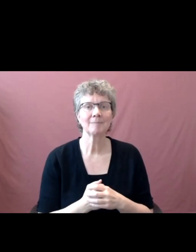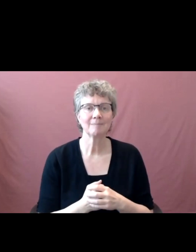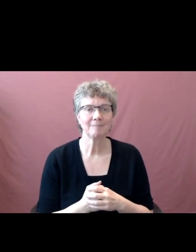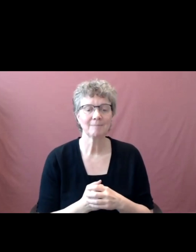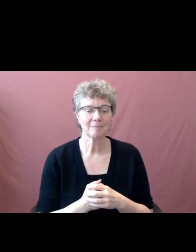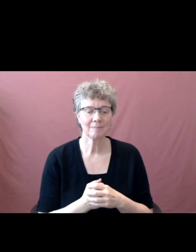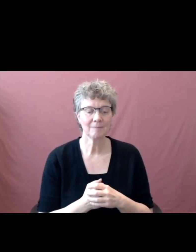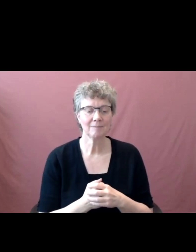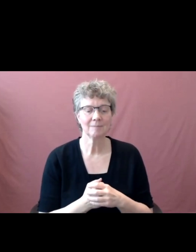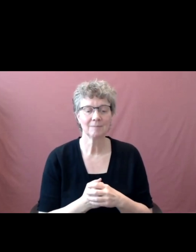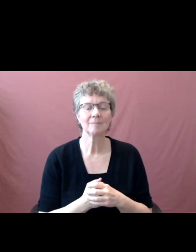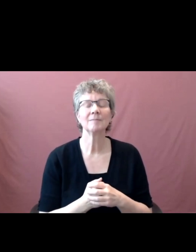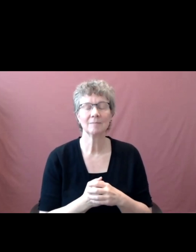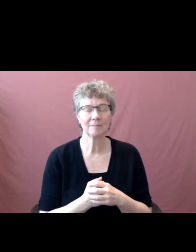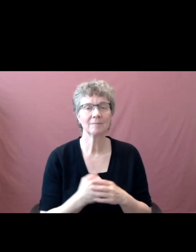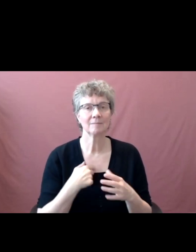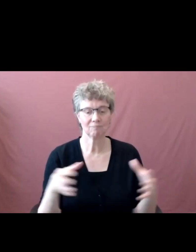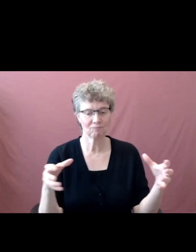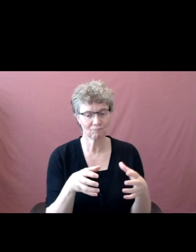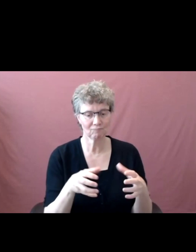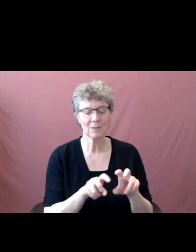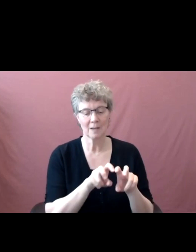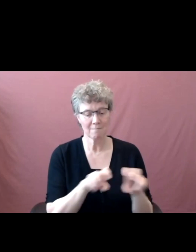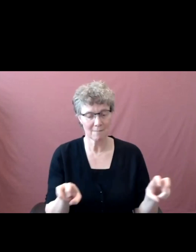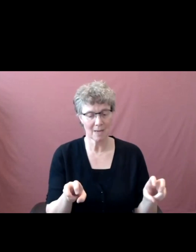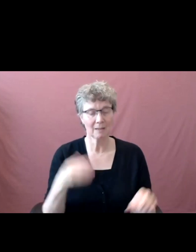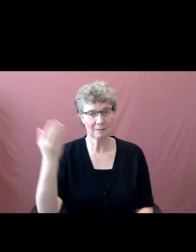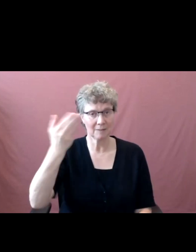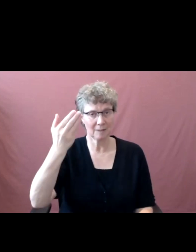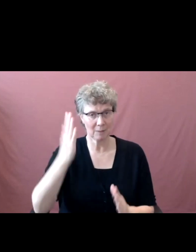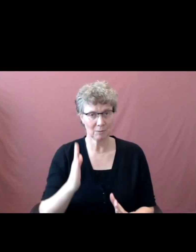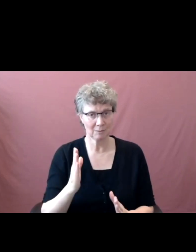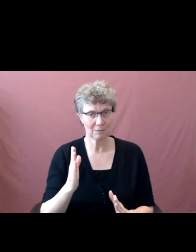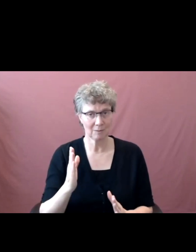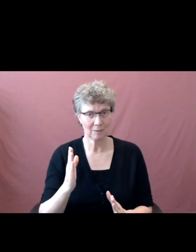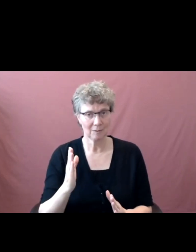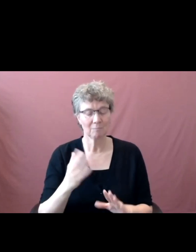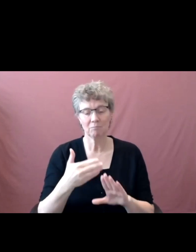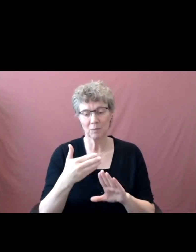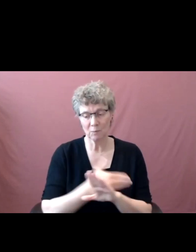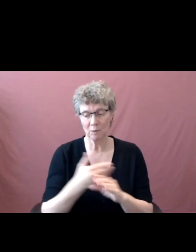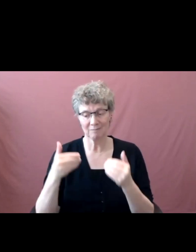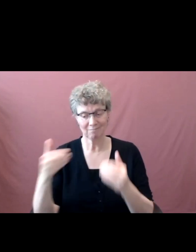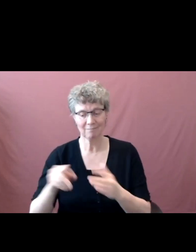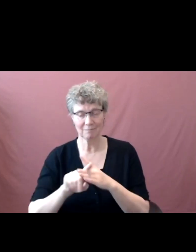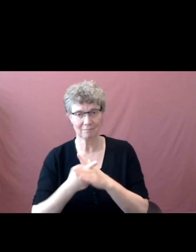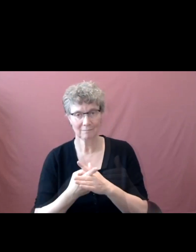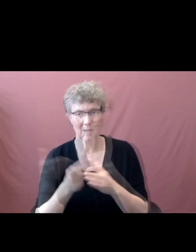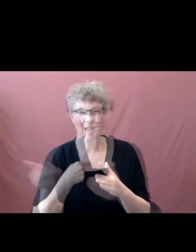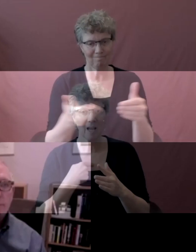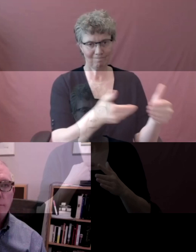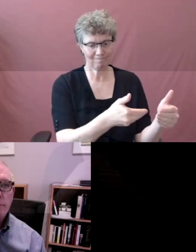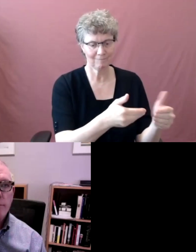We have brought together a panel for today's session and before we get started I would just like to quickly introduce